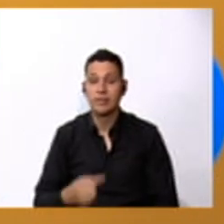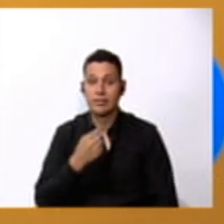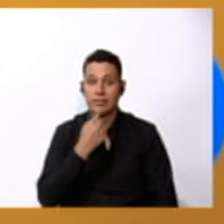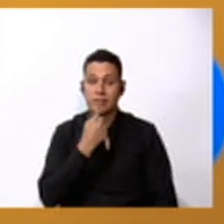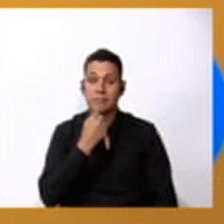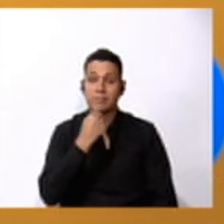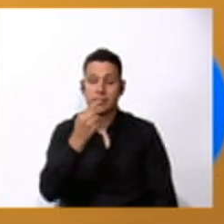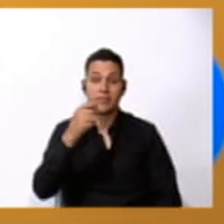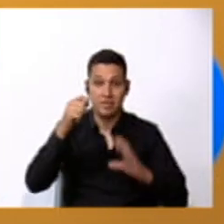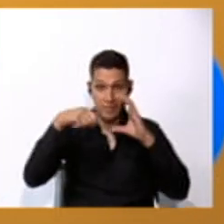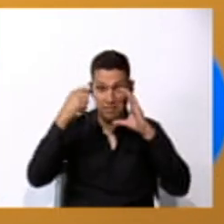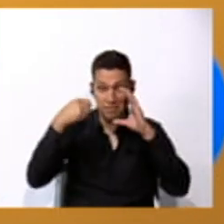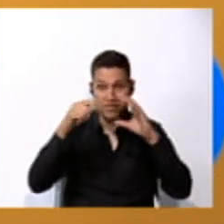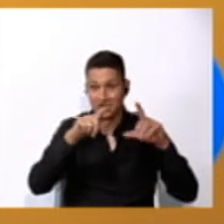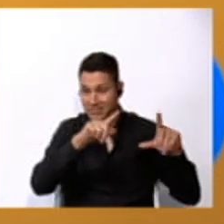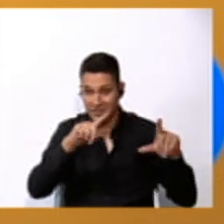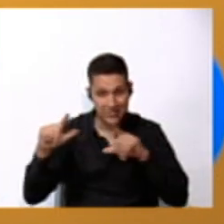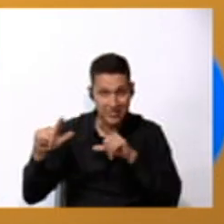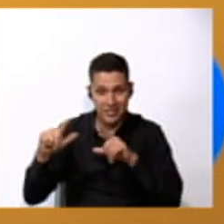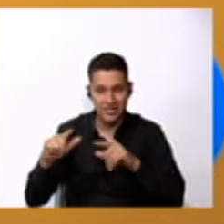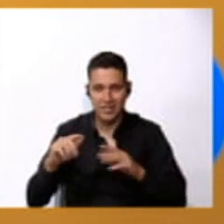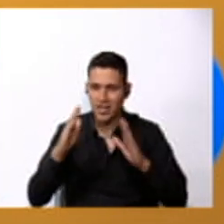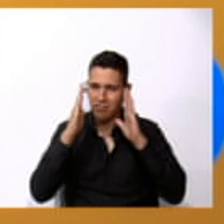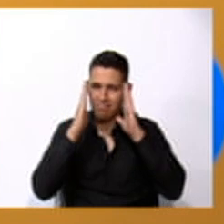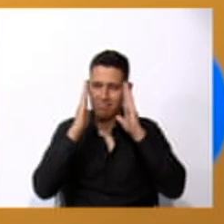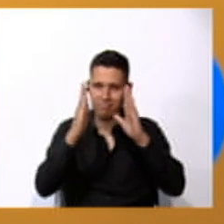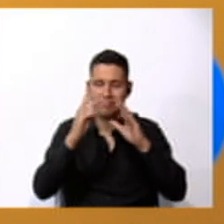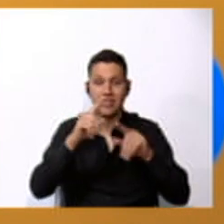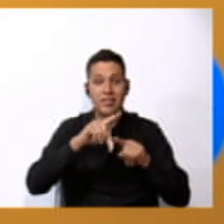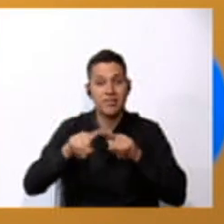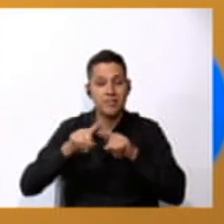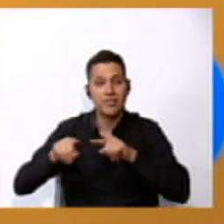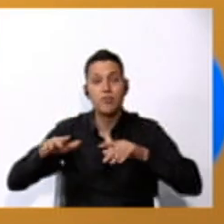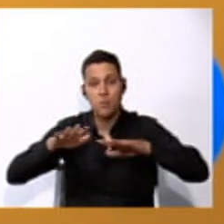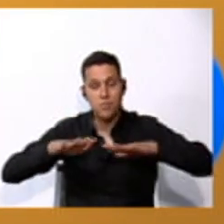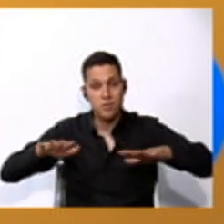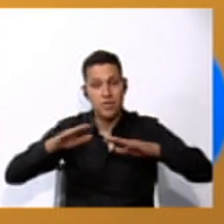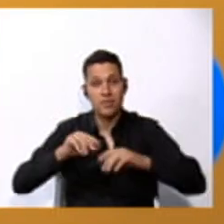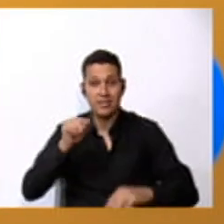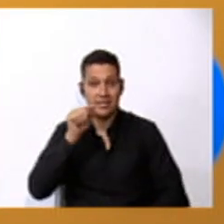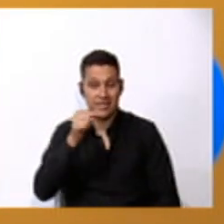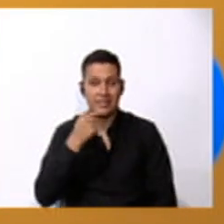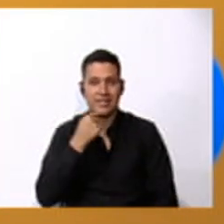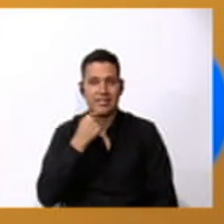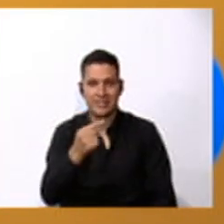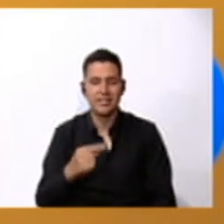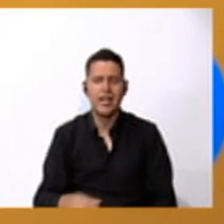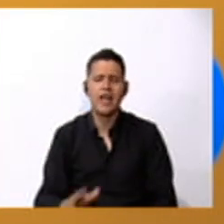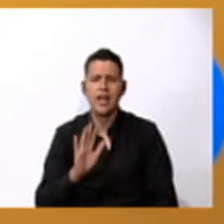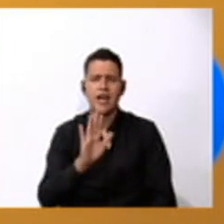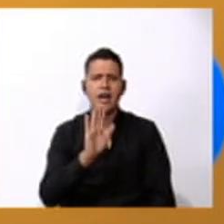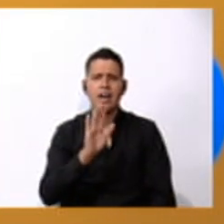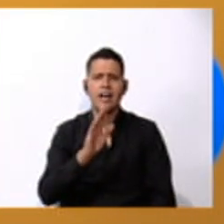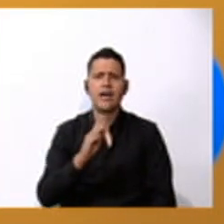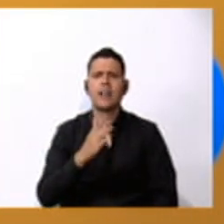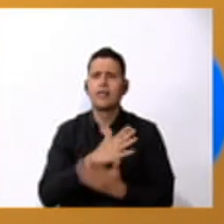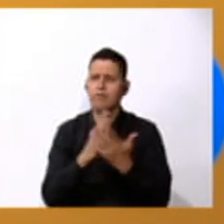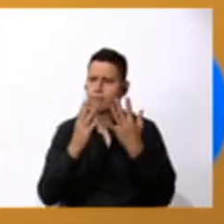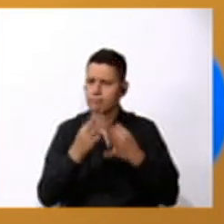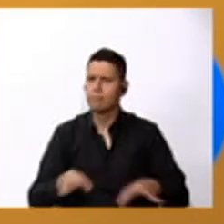are you ready pongan atención a los diferentes lugares que ella menciona and very important